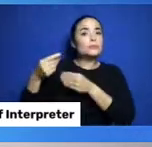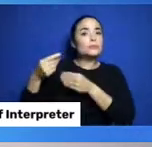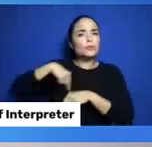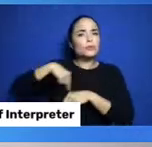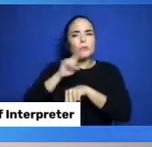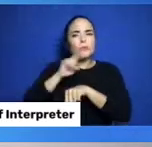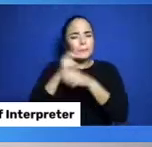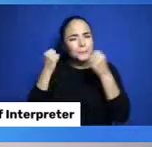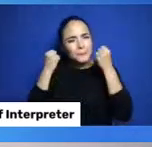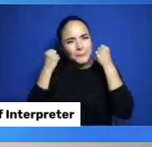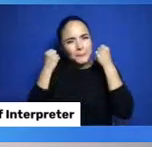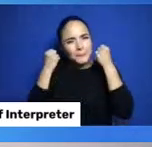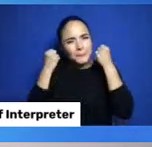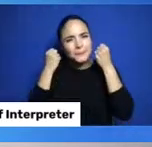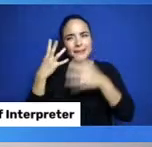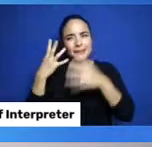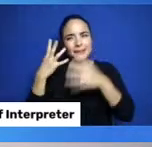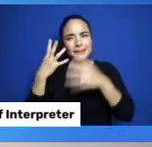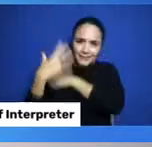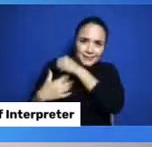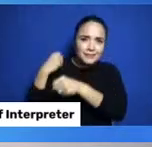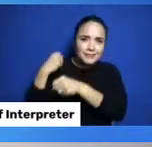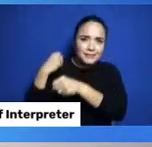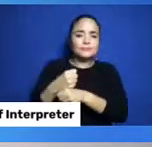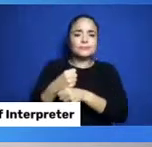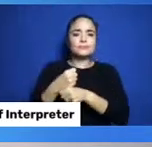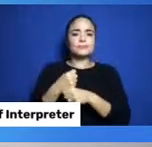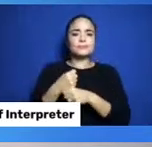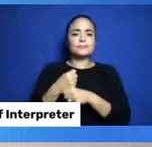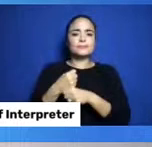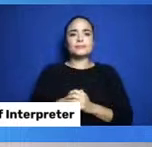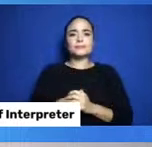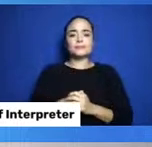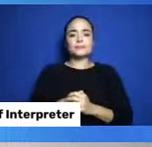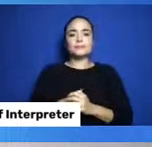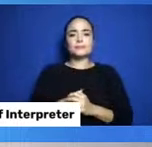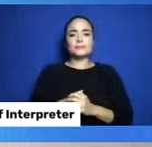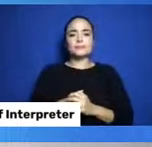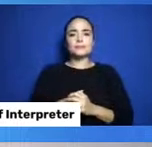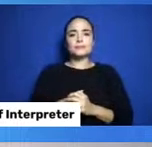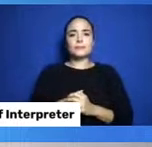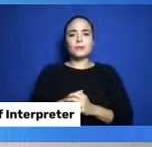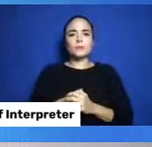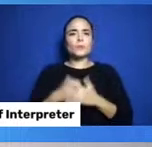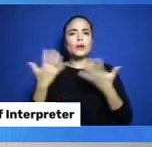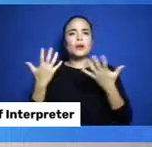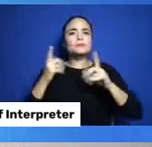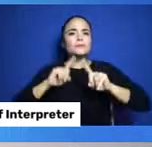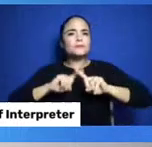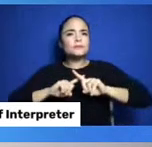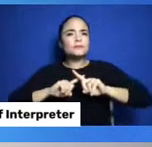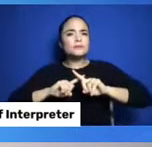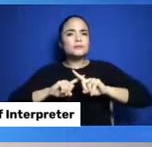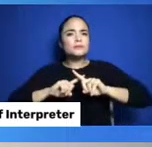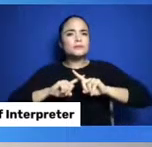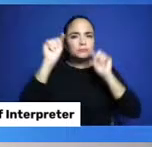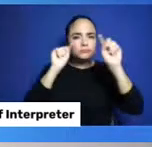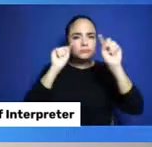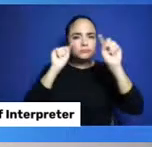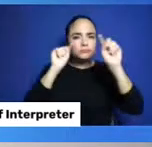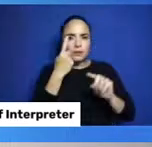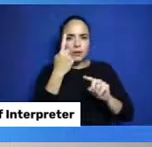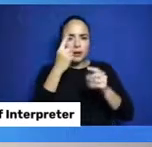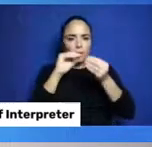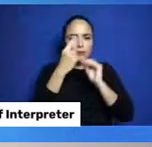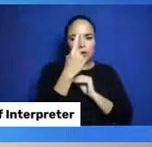So, what are the differences between these containers? Well, I'm sure you can answer that in the